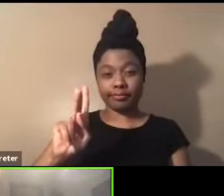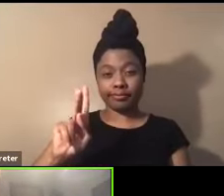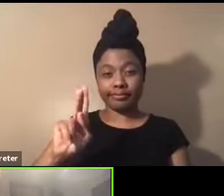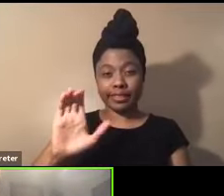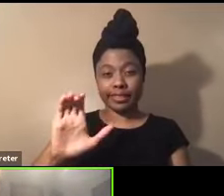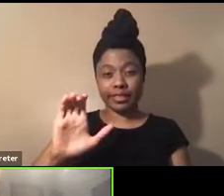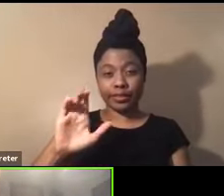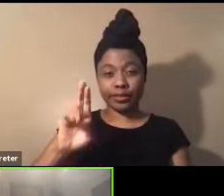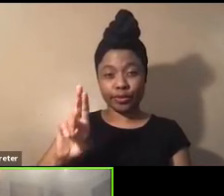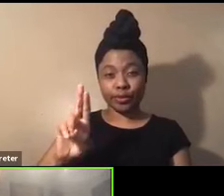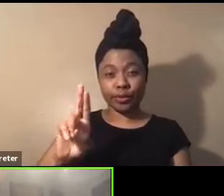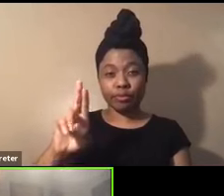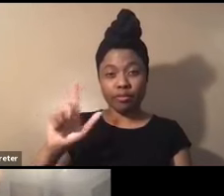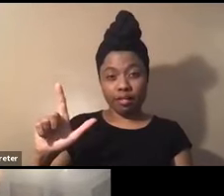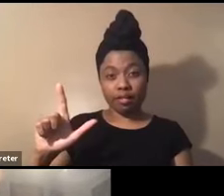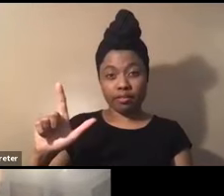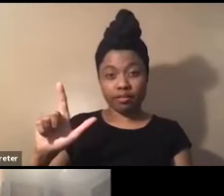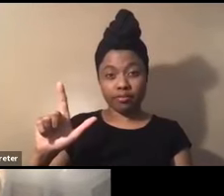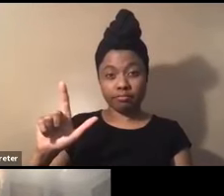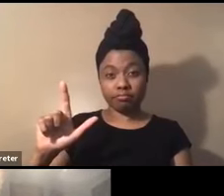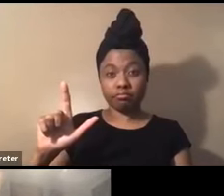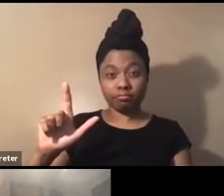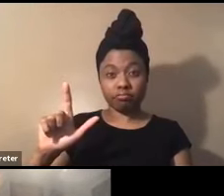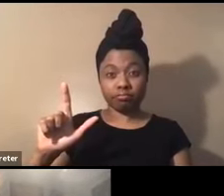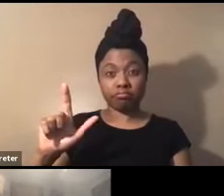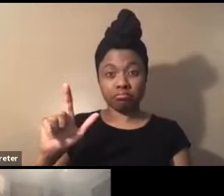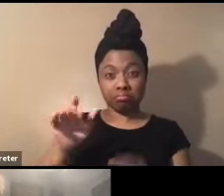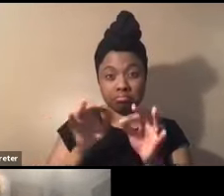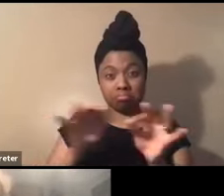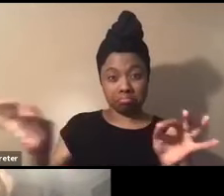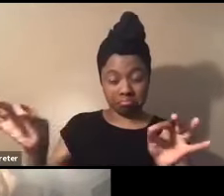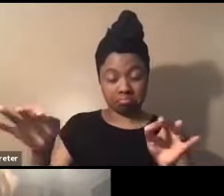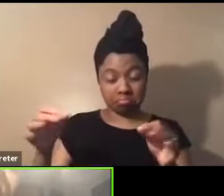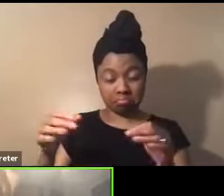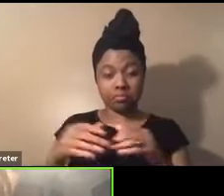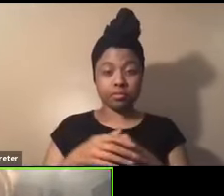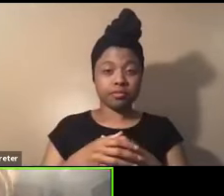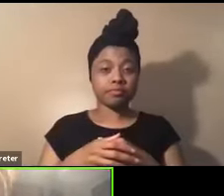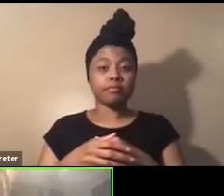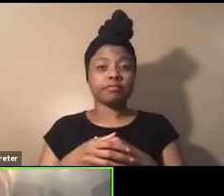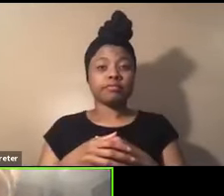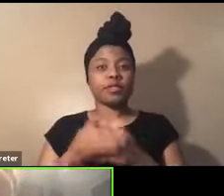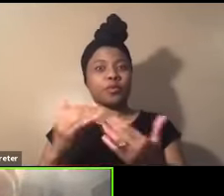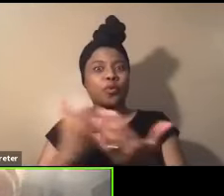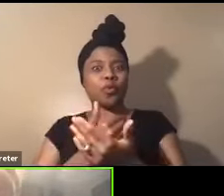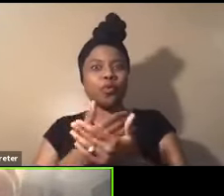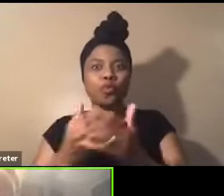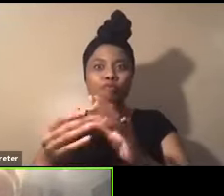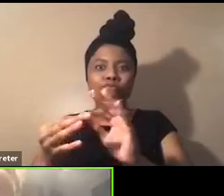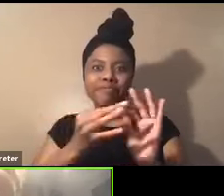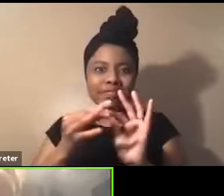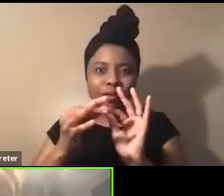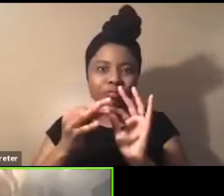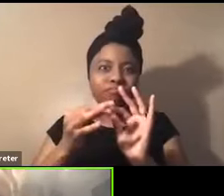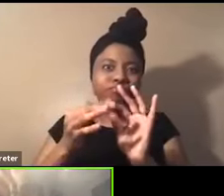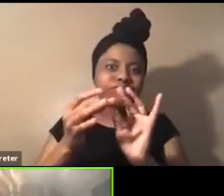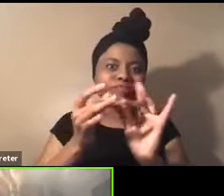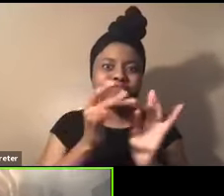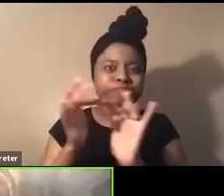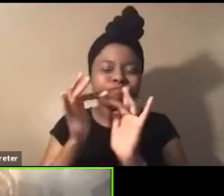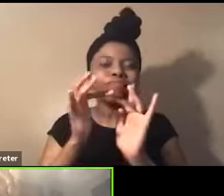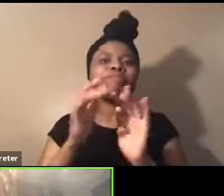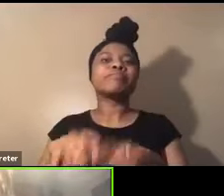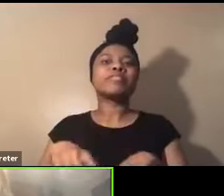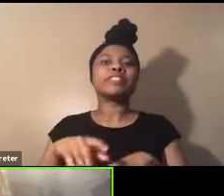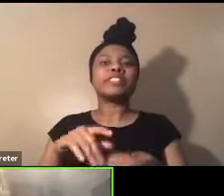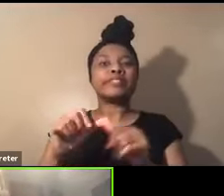U L. Okay. And with that, you will, uh, be into a new network that will keep you